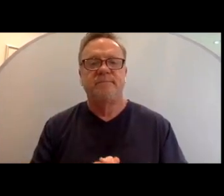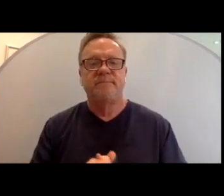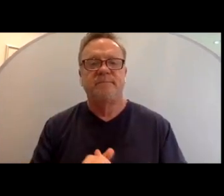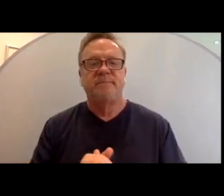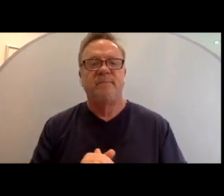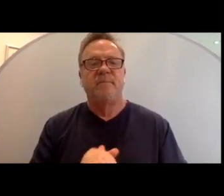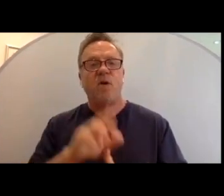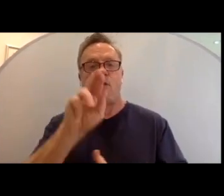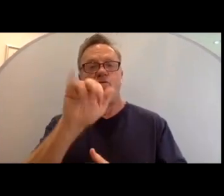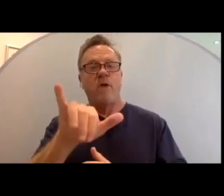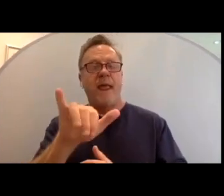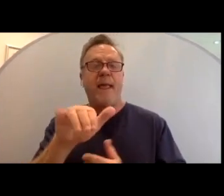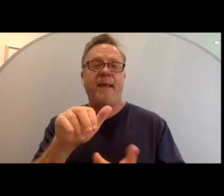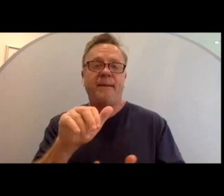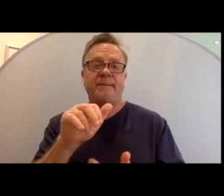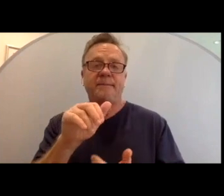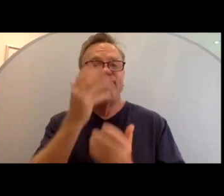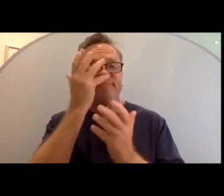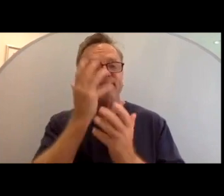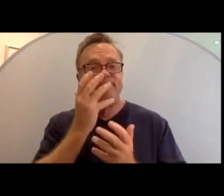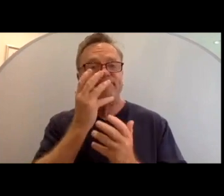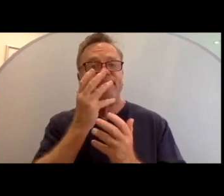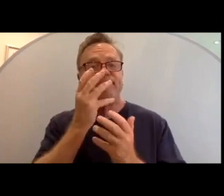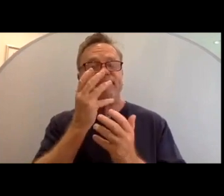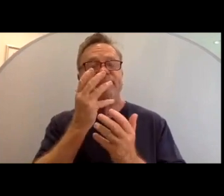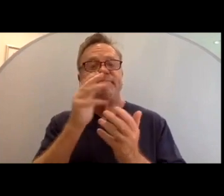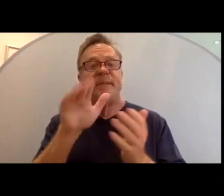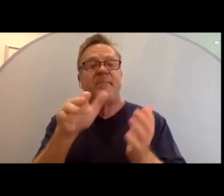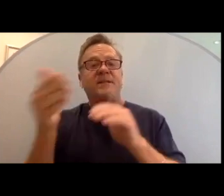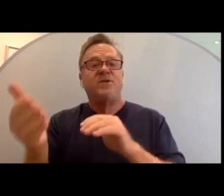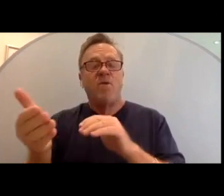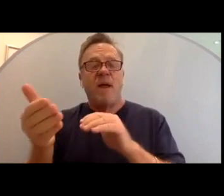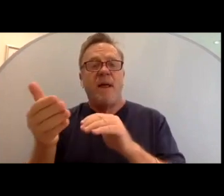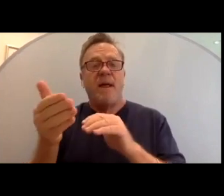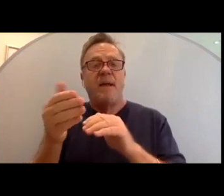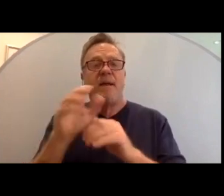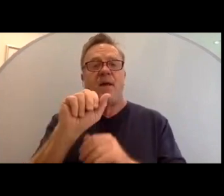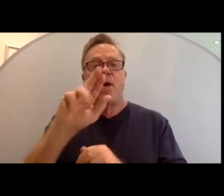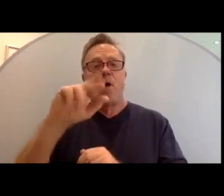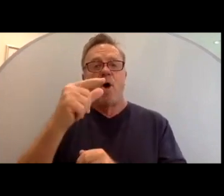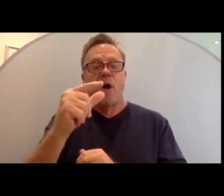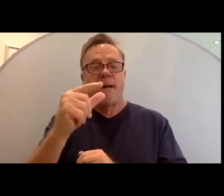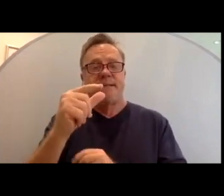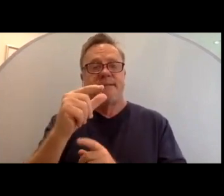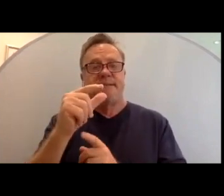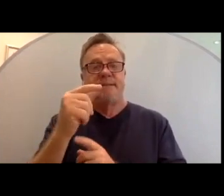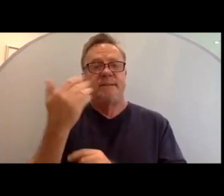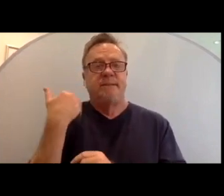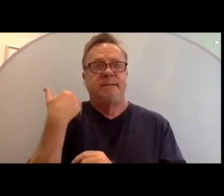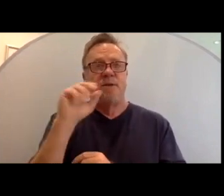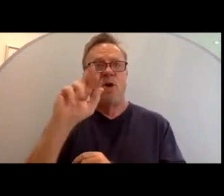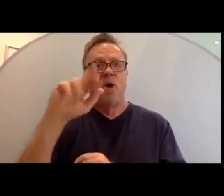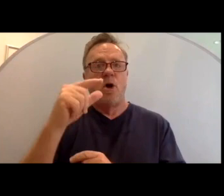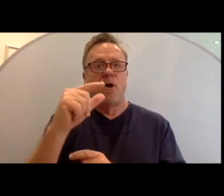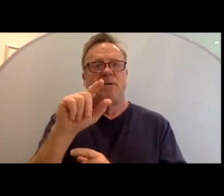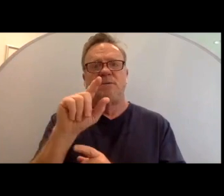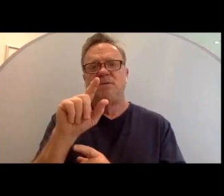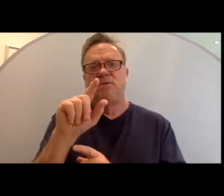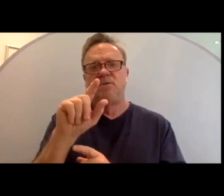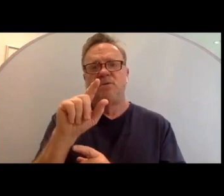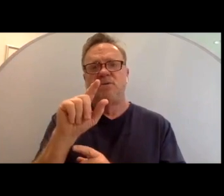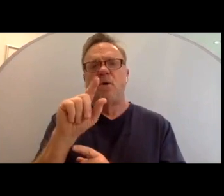unfortunately, passed away in August of 2015.